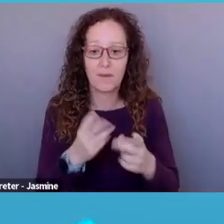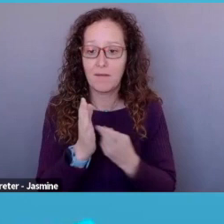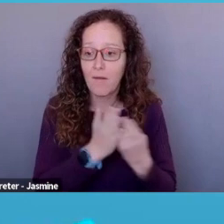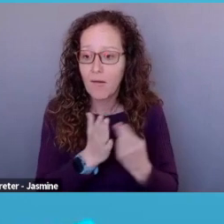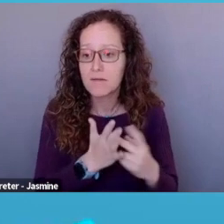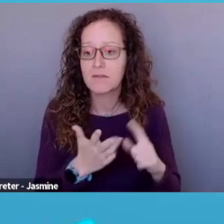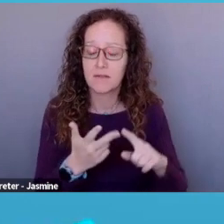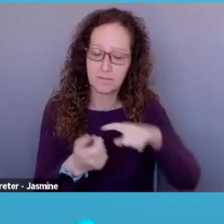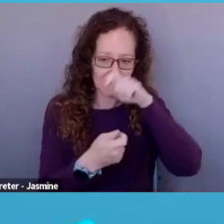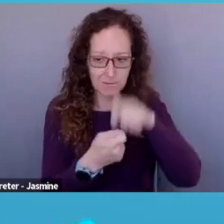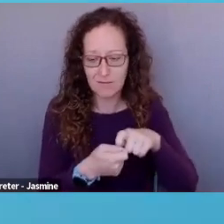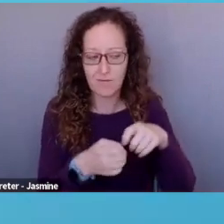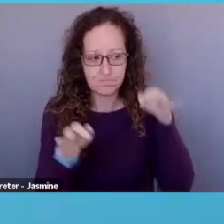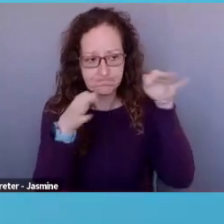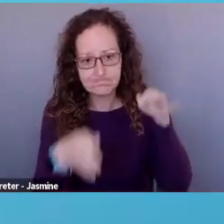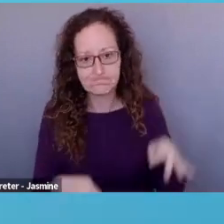Um,